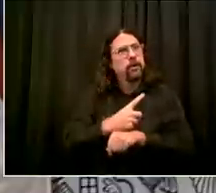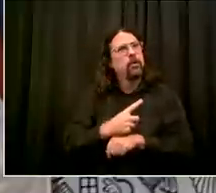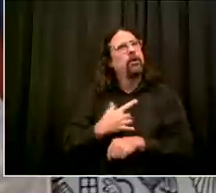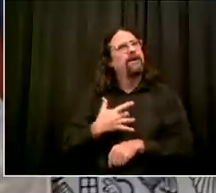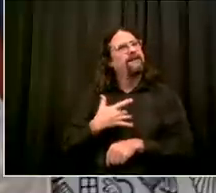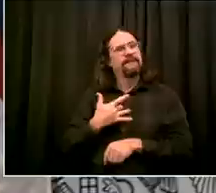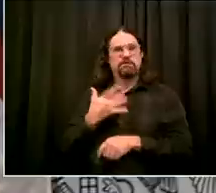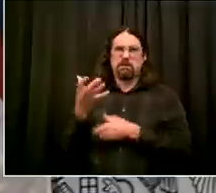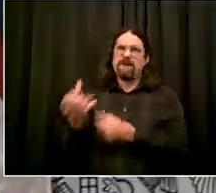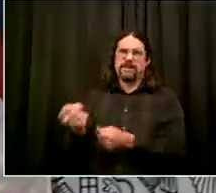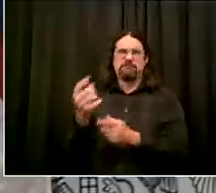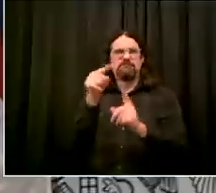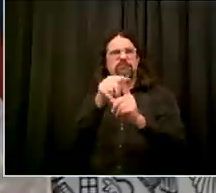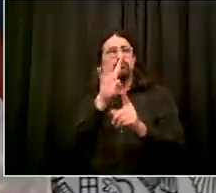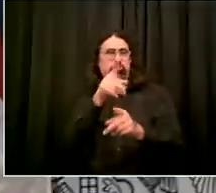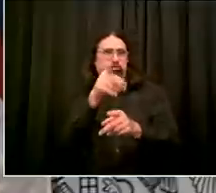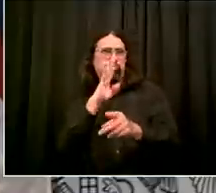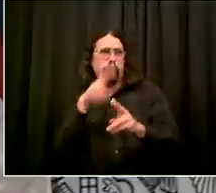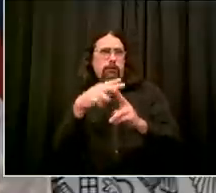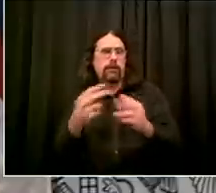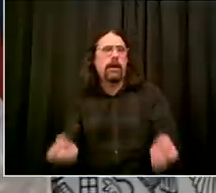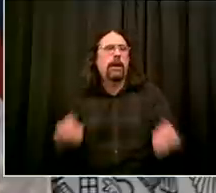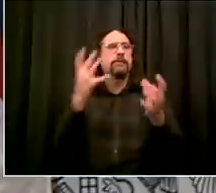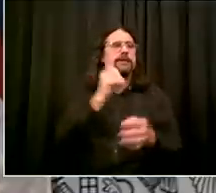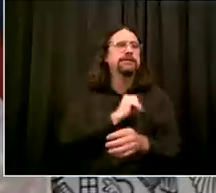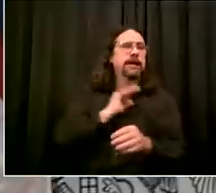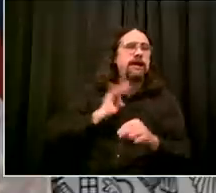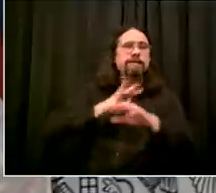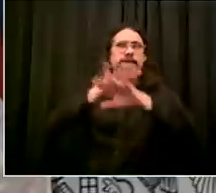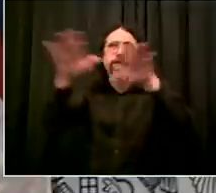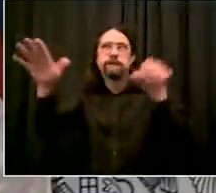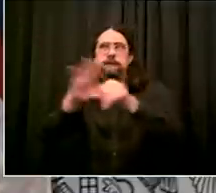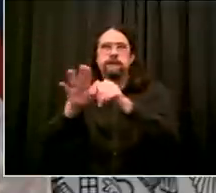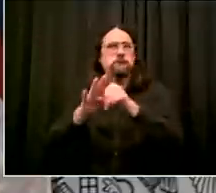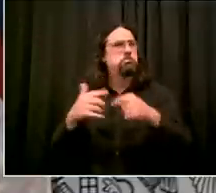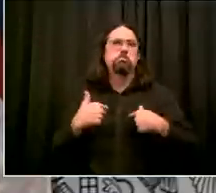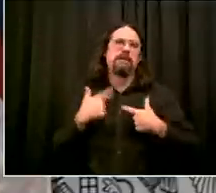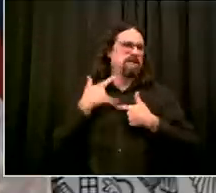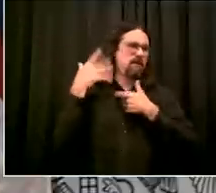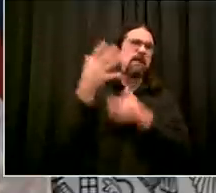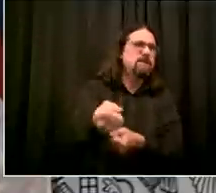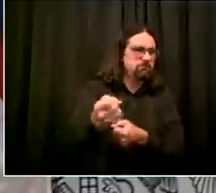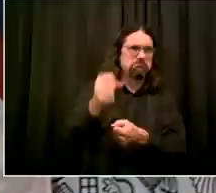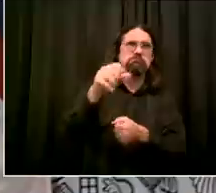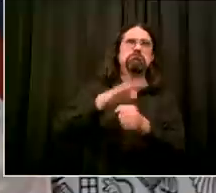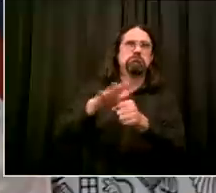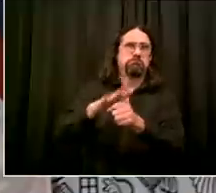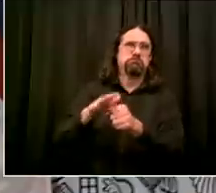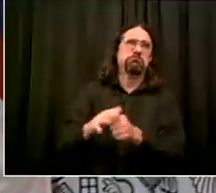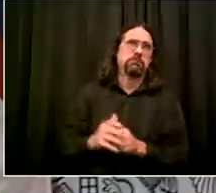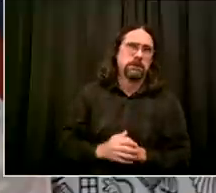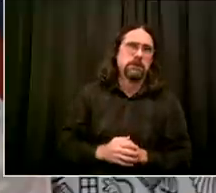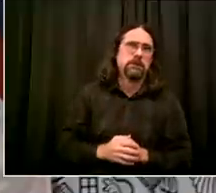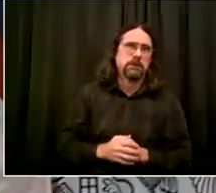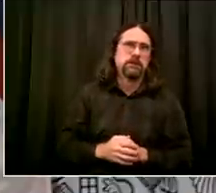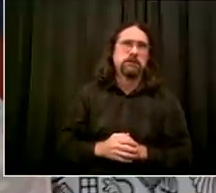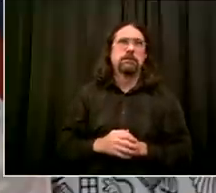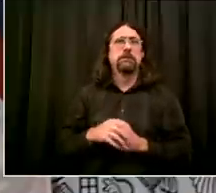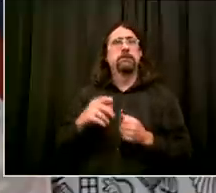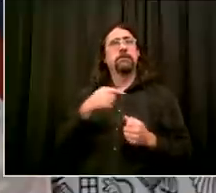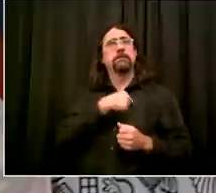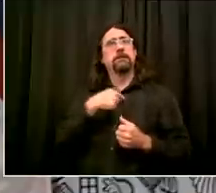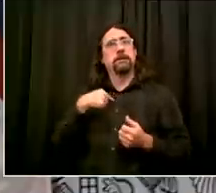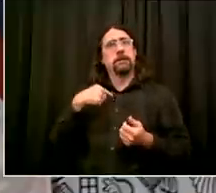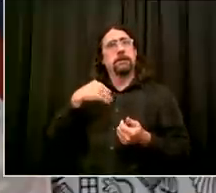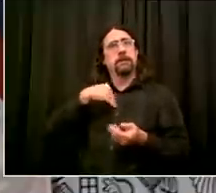was real world across almost 1800 sites they got their staffing pattern right they had the people they needed we're